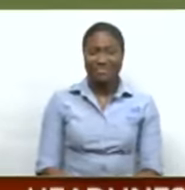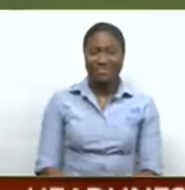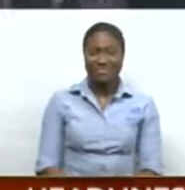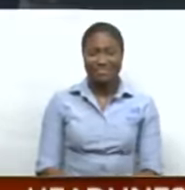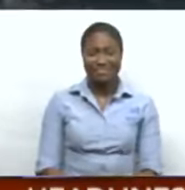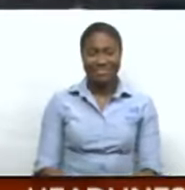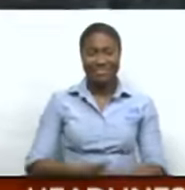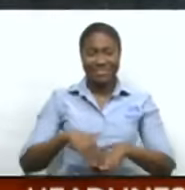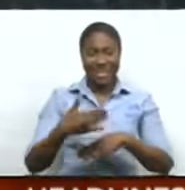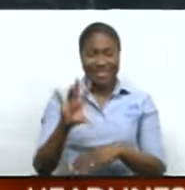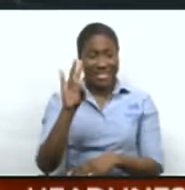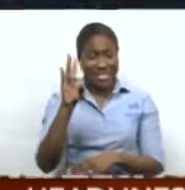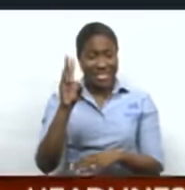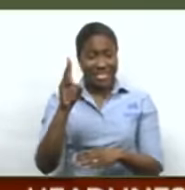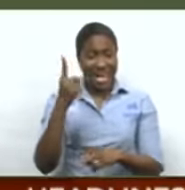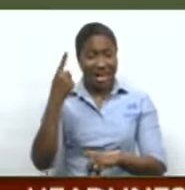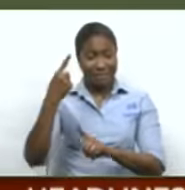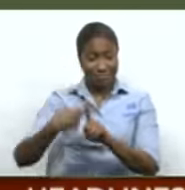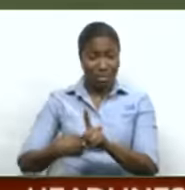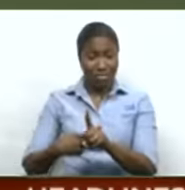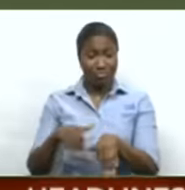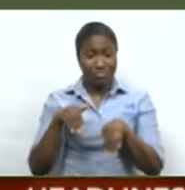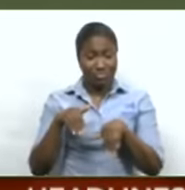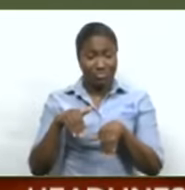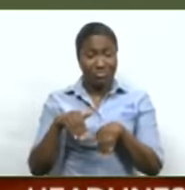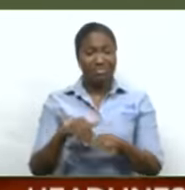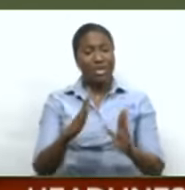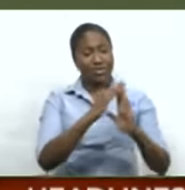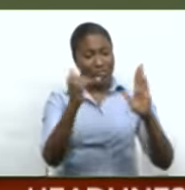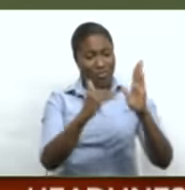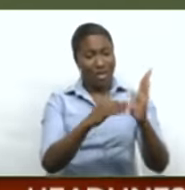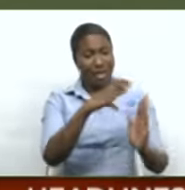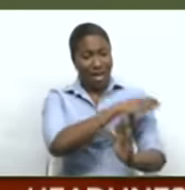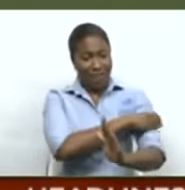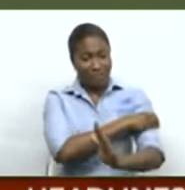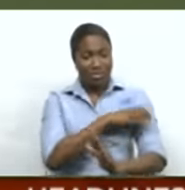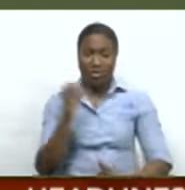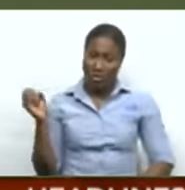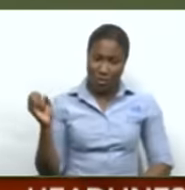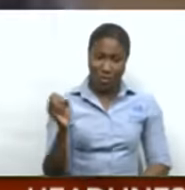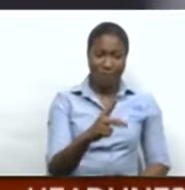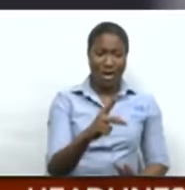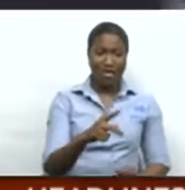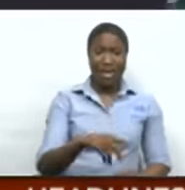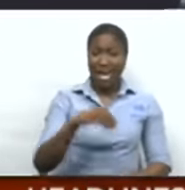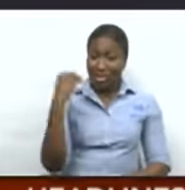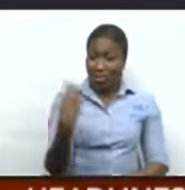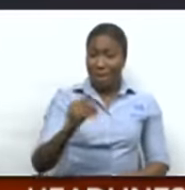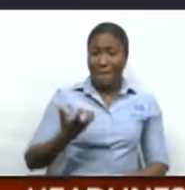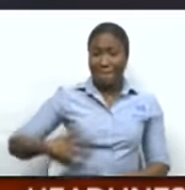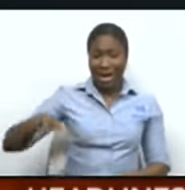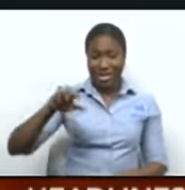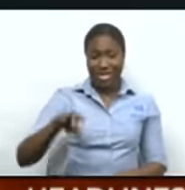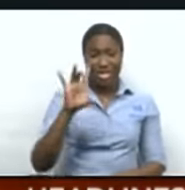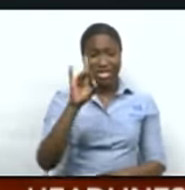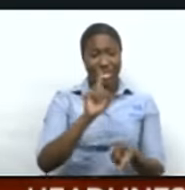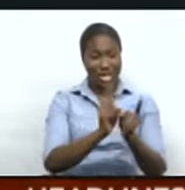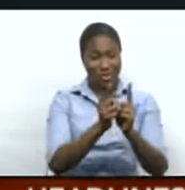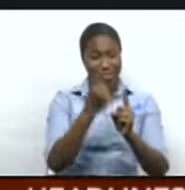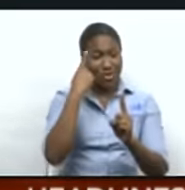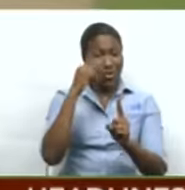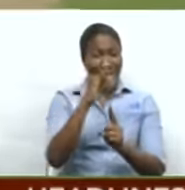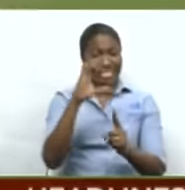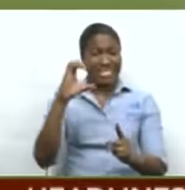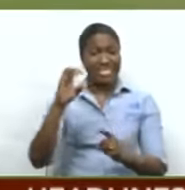months on the sidelines New Zealand captain Kane Williamson was back with a bang as the Kiwis beat Bangladesh by eight wickets at the ICC Cricket World Cup today.